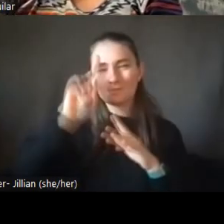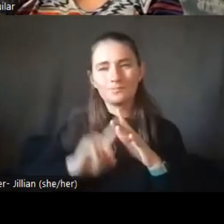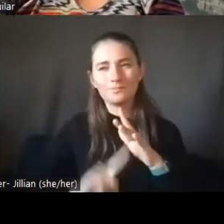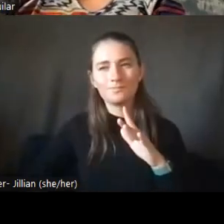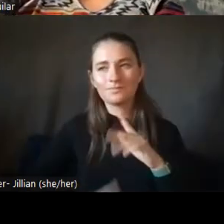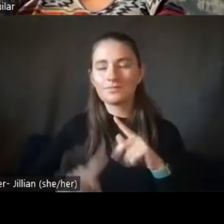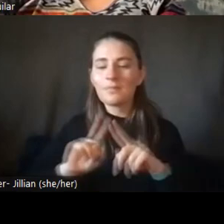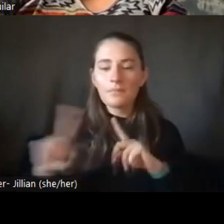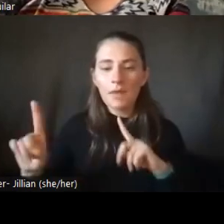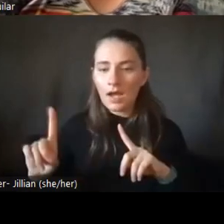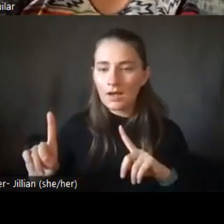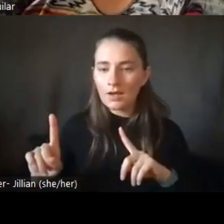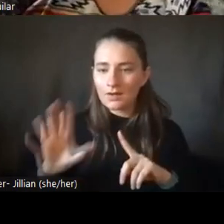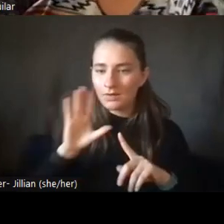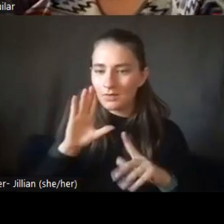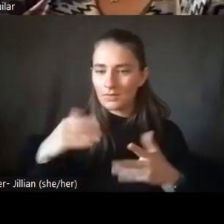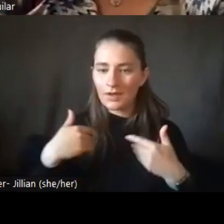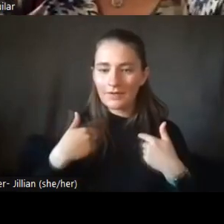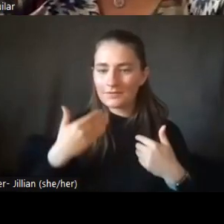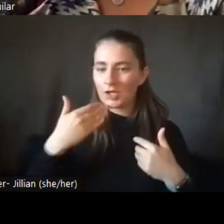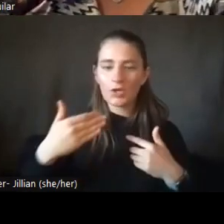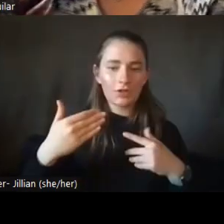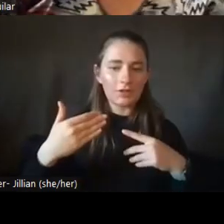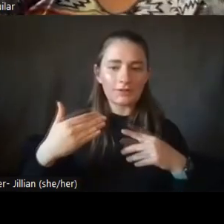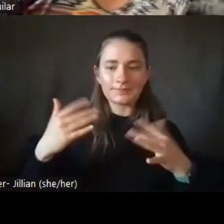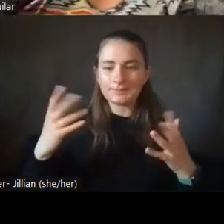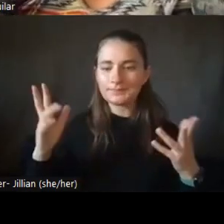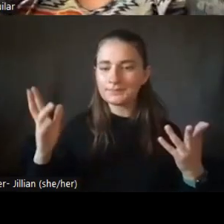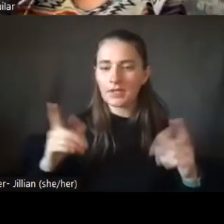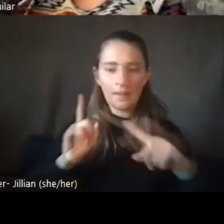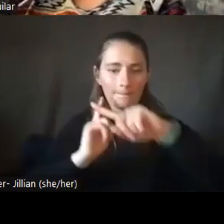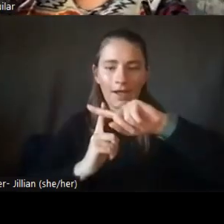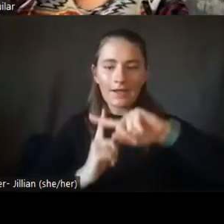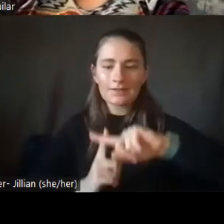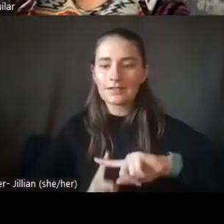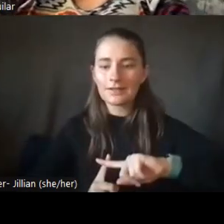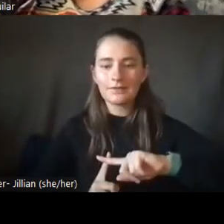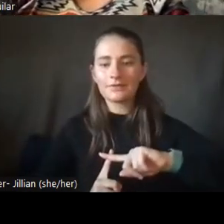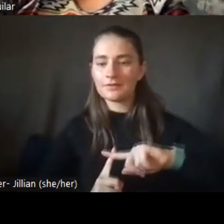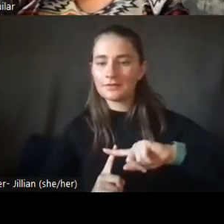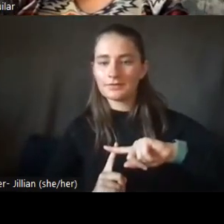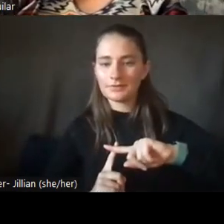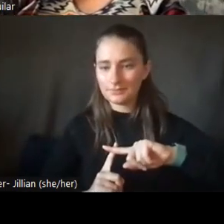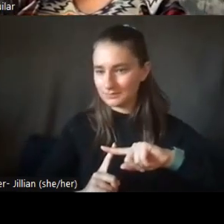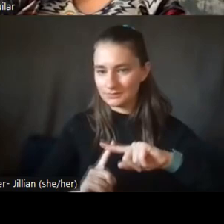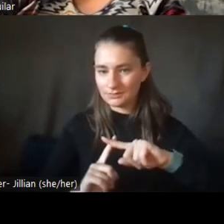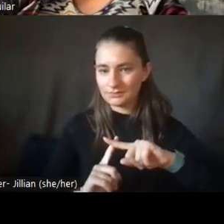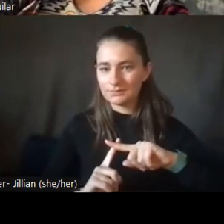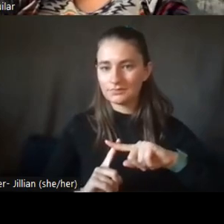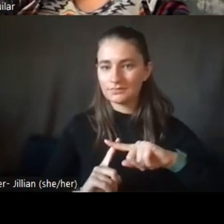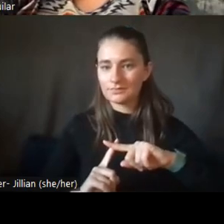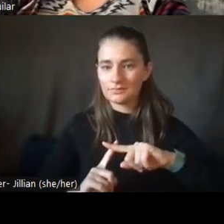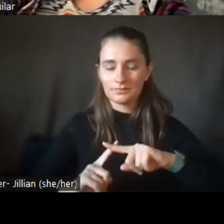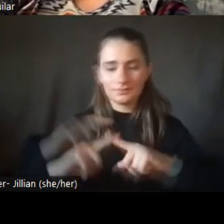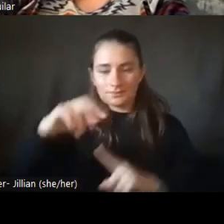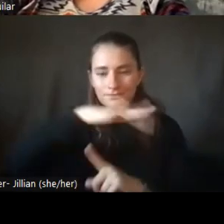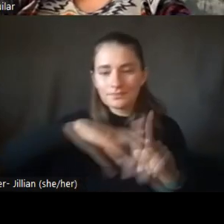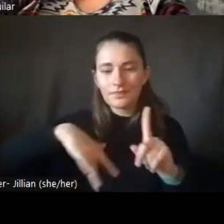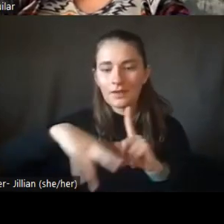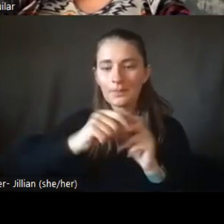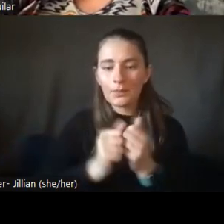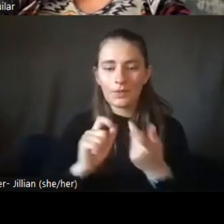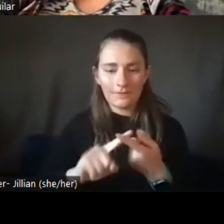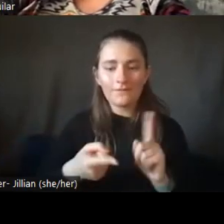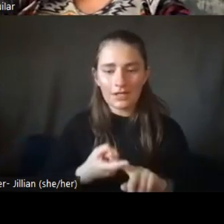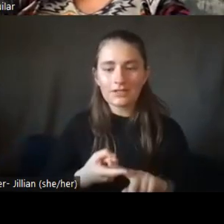he'll have good positive, um, um, with his friends around him. And so, um, I think that's all I